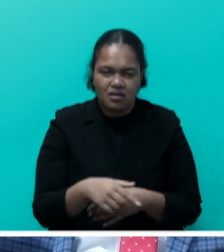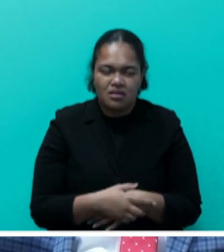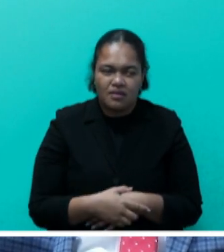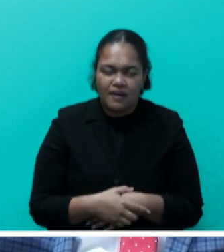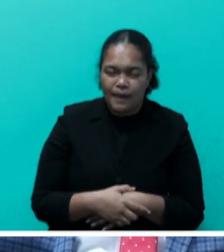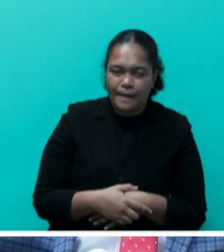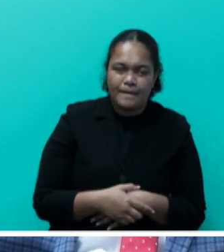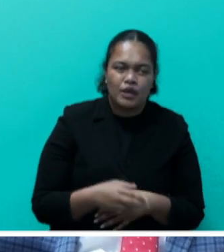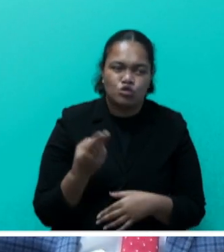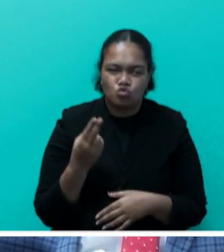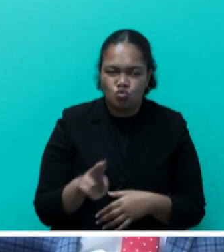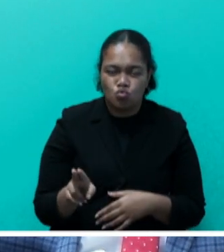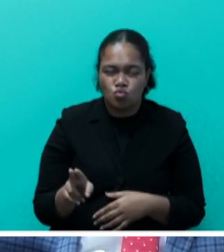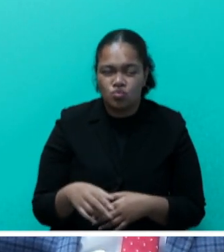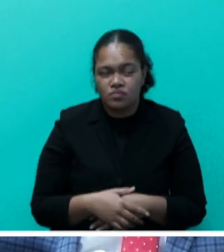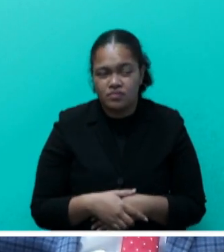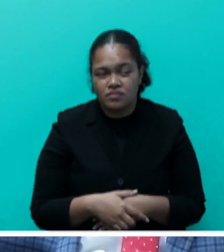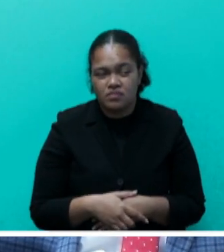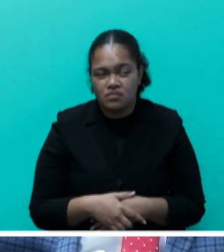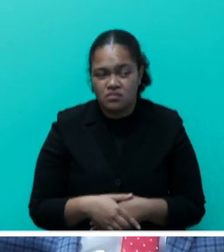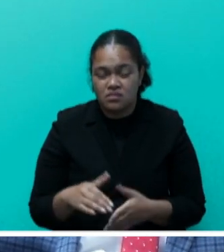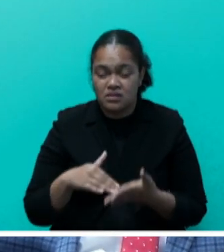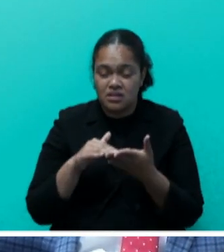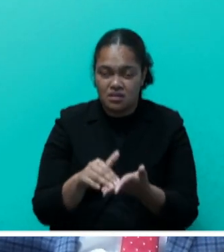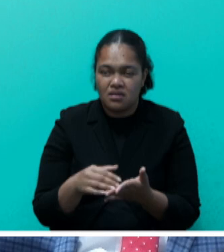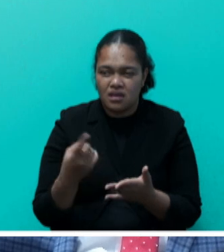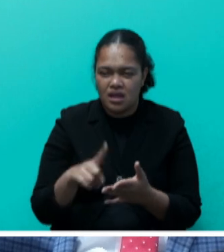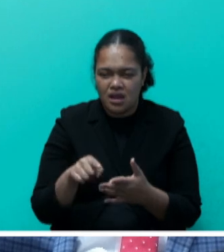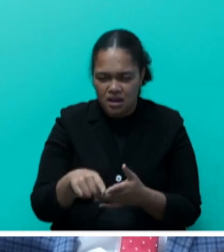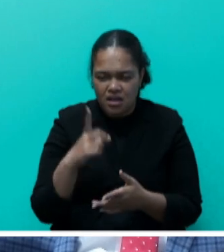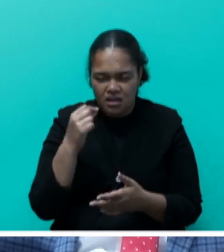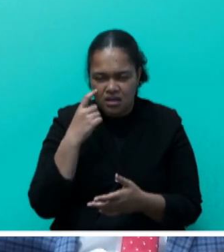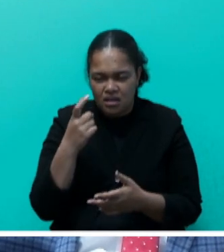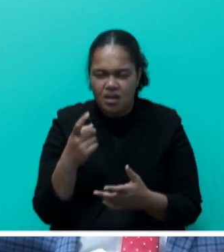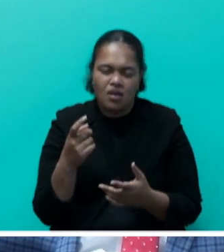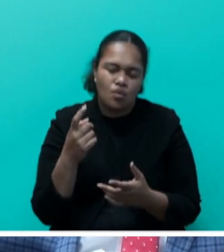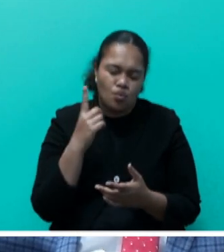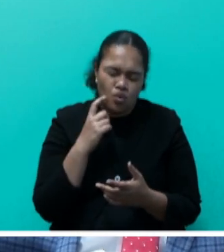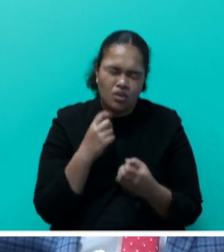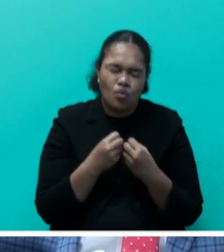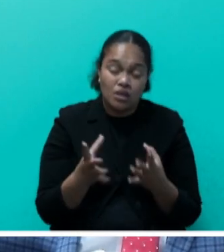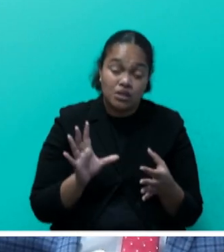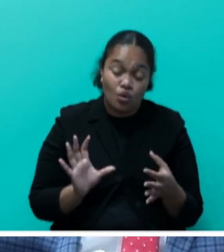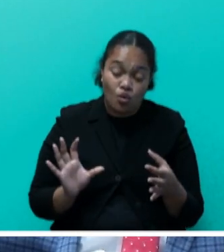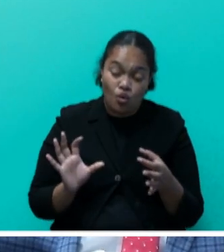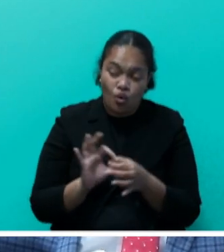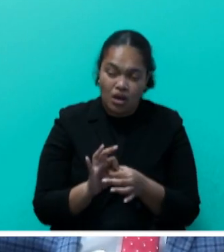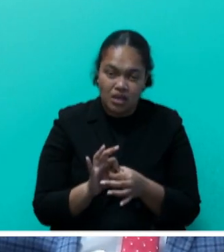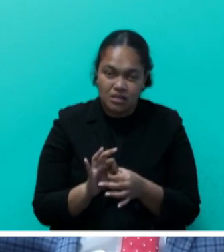to relieve the load and cater for additional wastewater connections, which